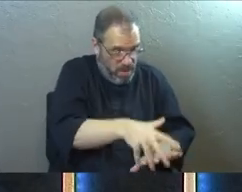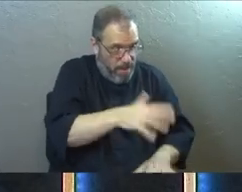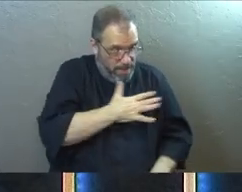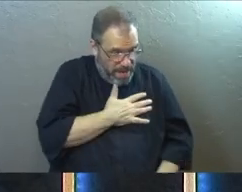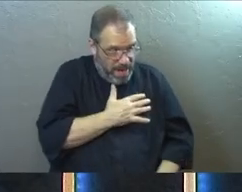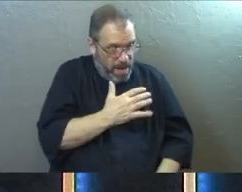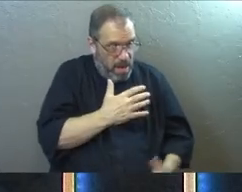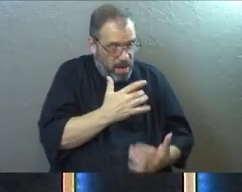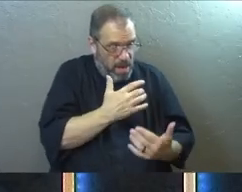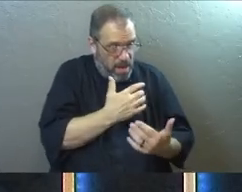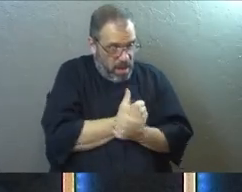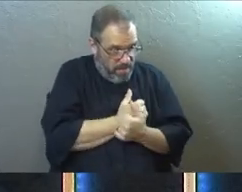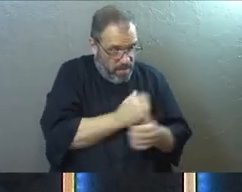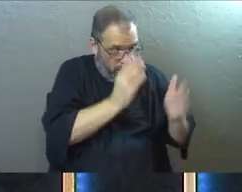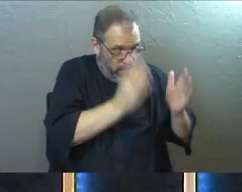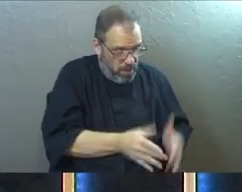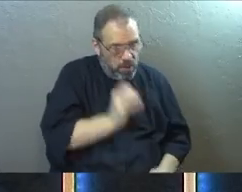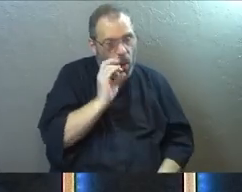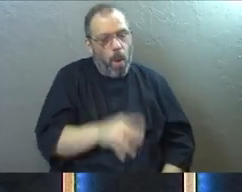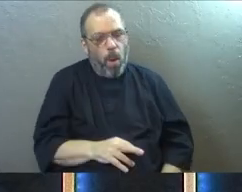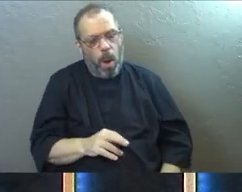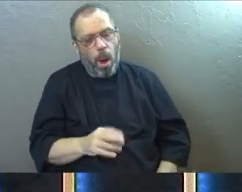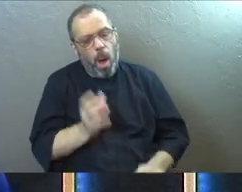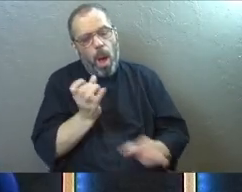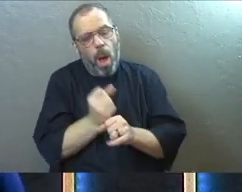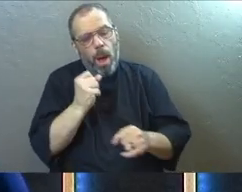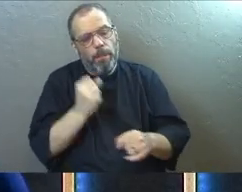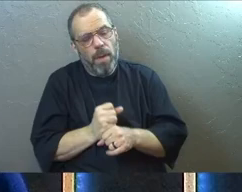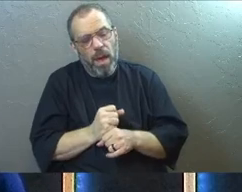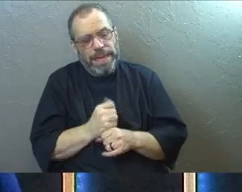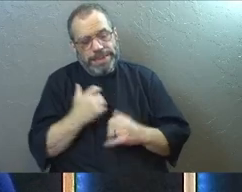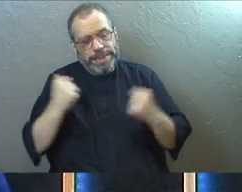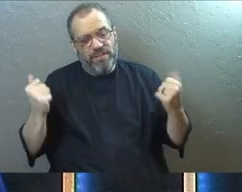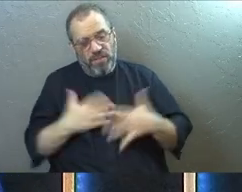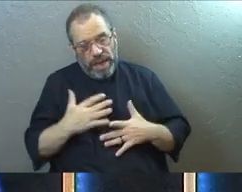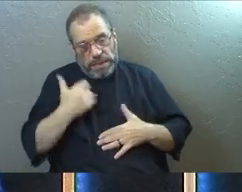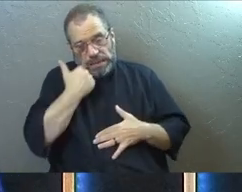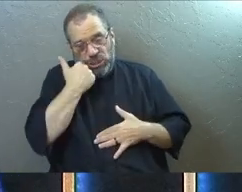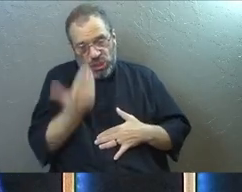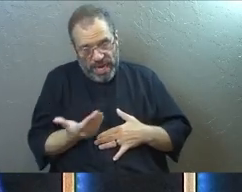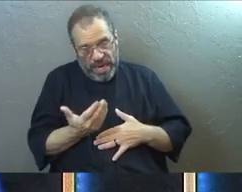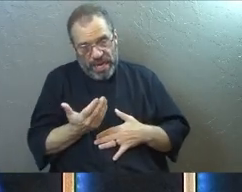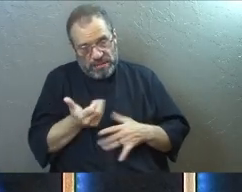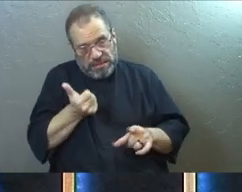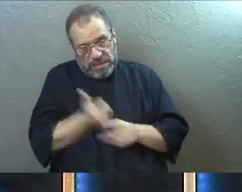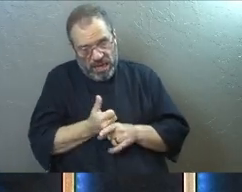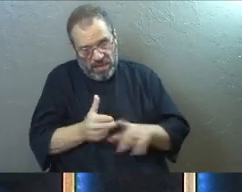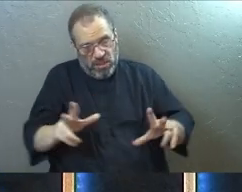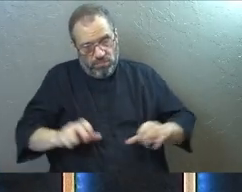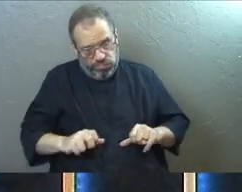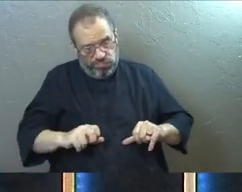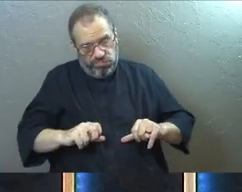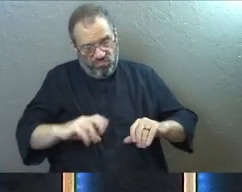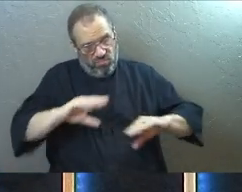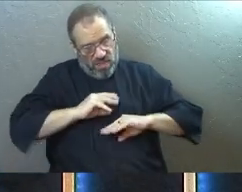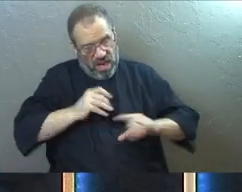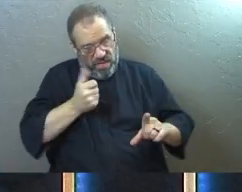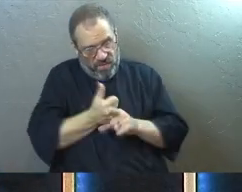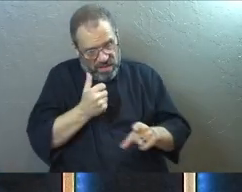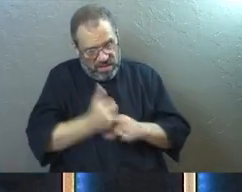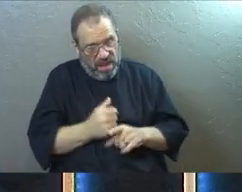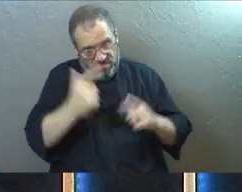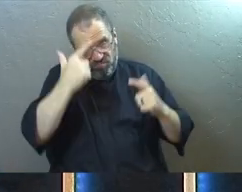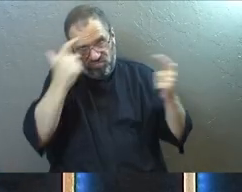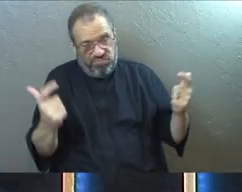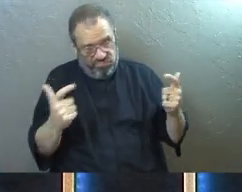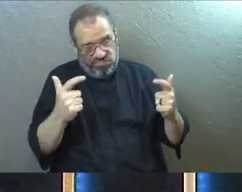love person? Or are you being formed into a timid and ashamed, self-filled and empowered, rooted and grounded in